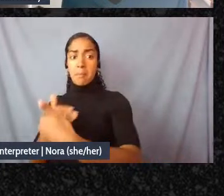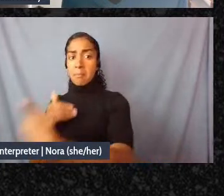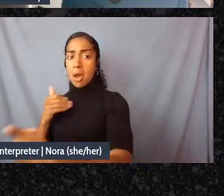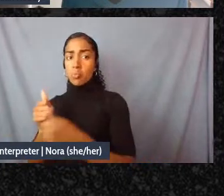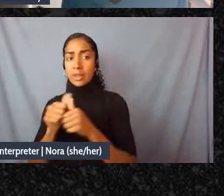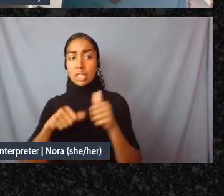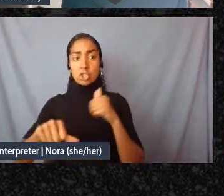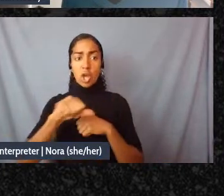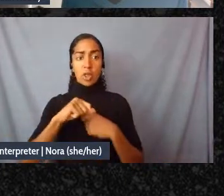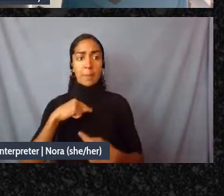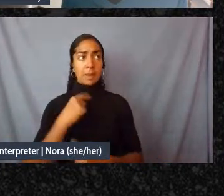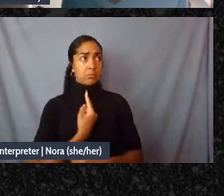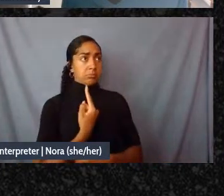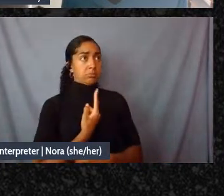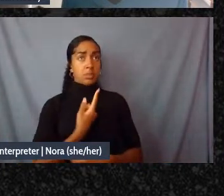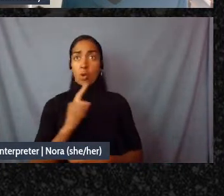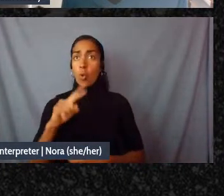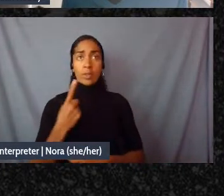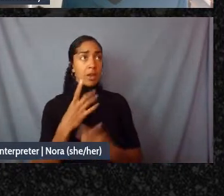feel like